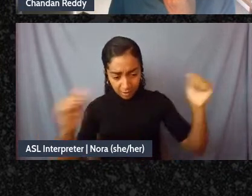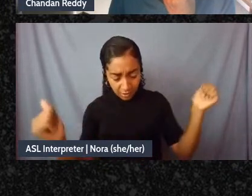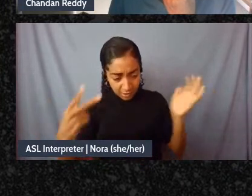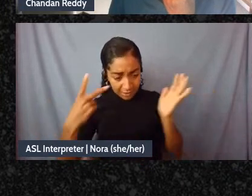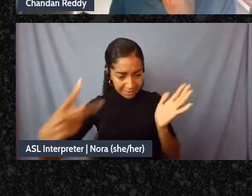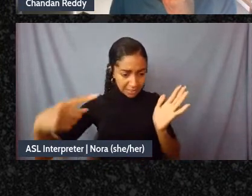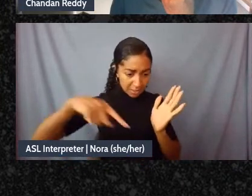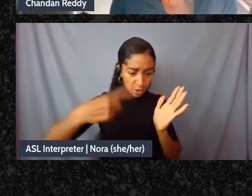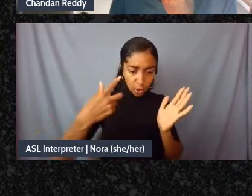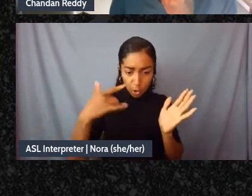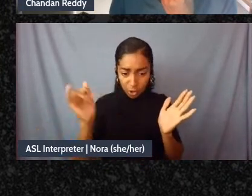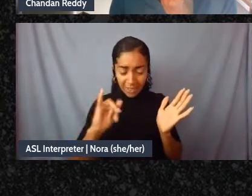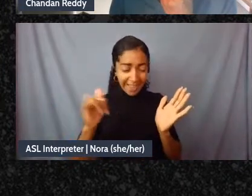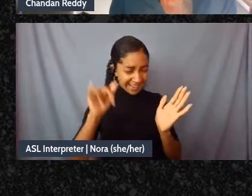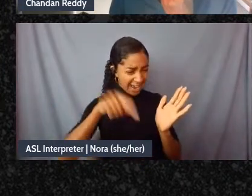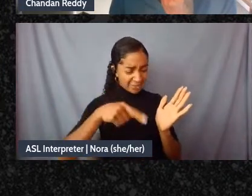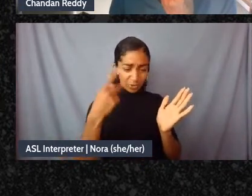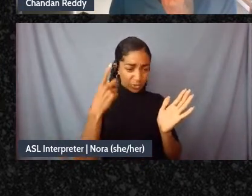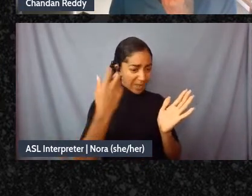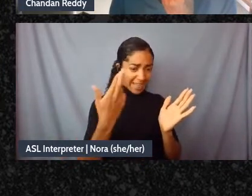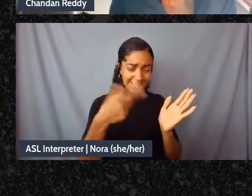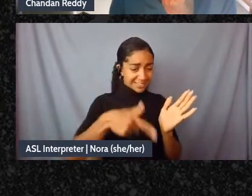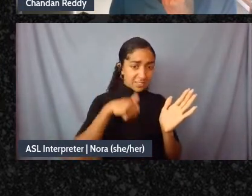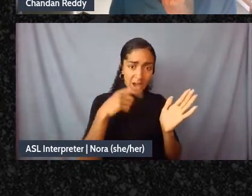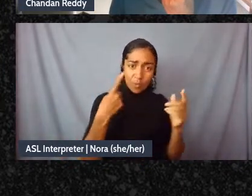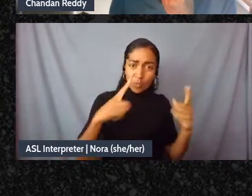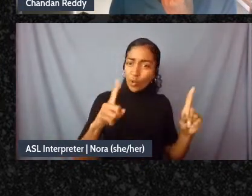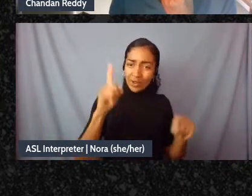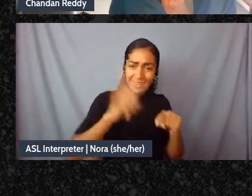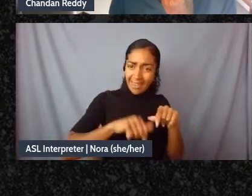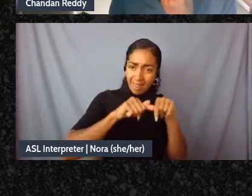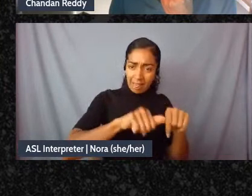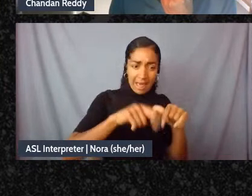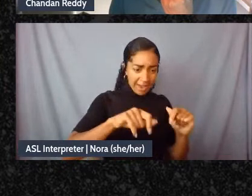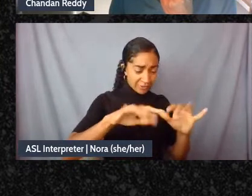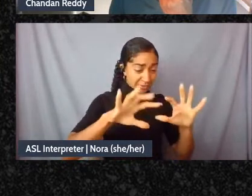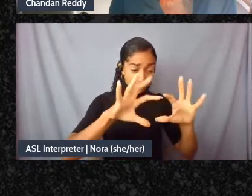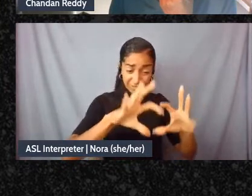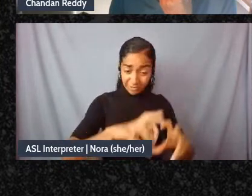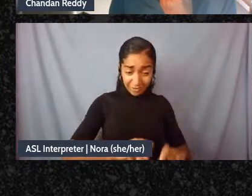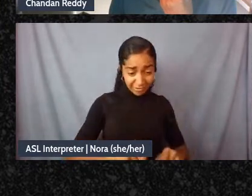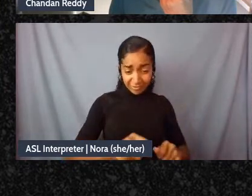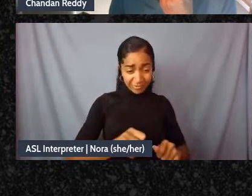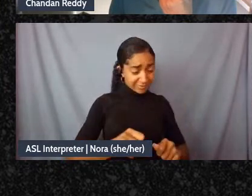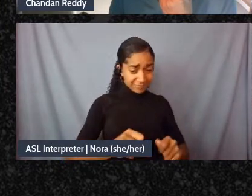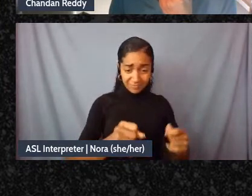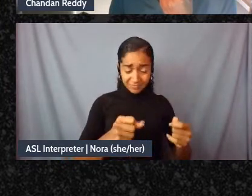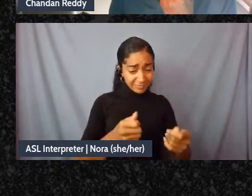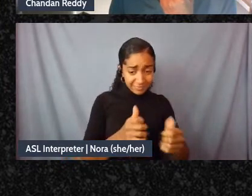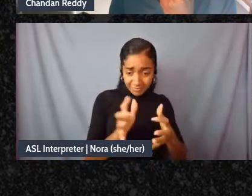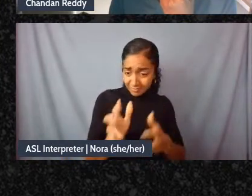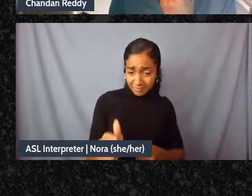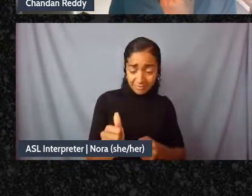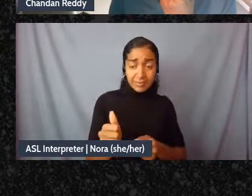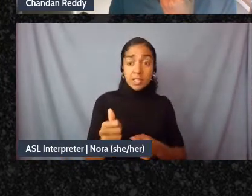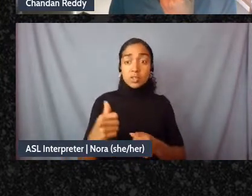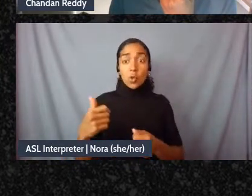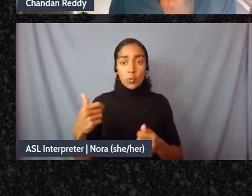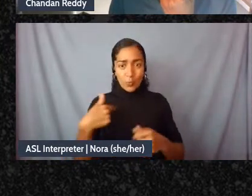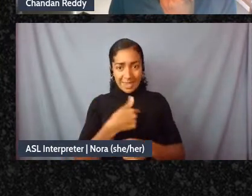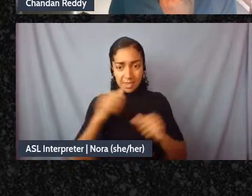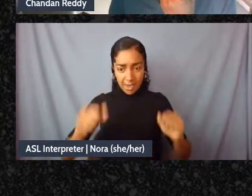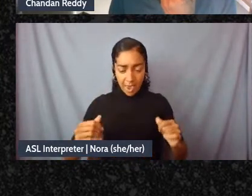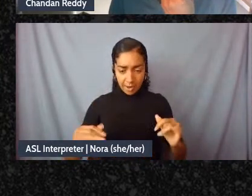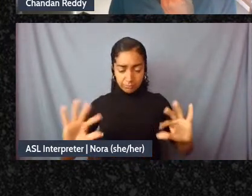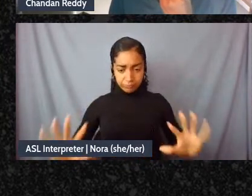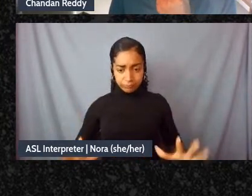said I think that's a powerful way to look at this so new things can grow and things can continue to be vital in